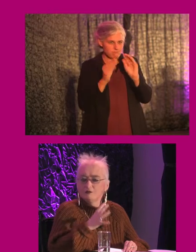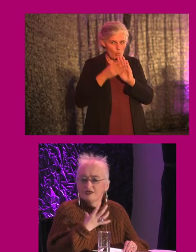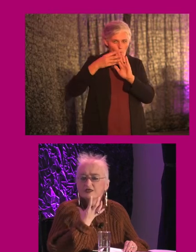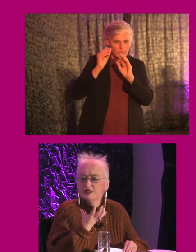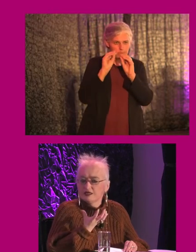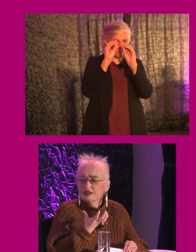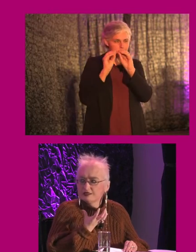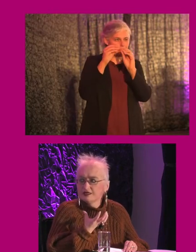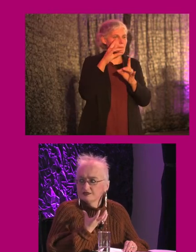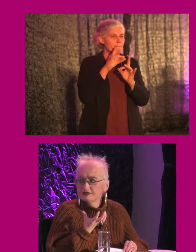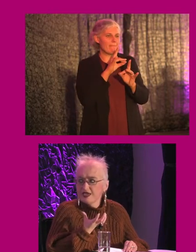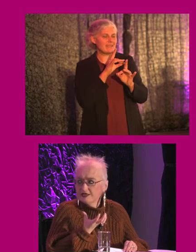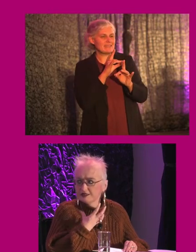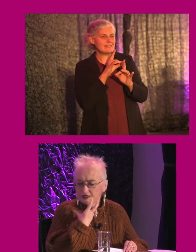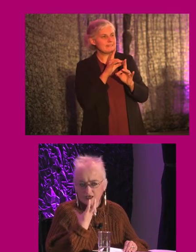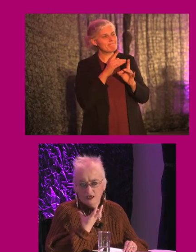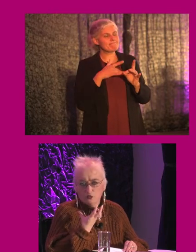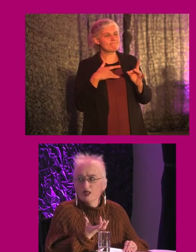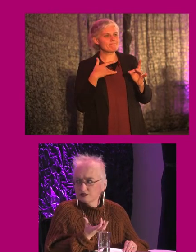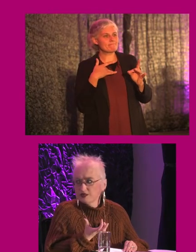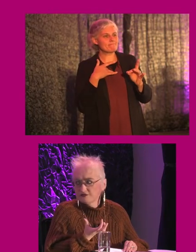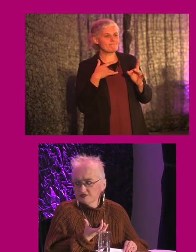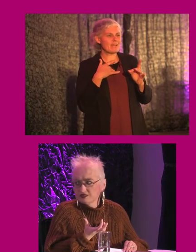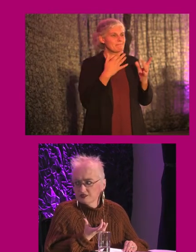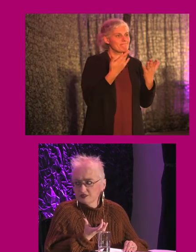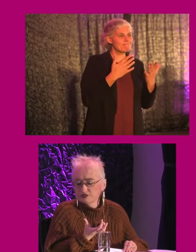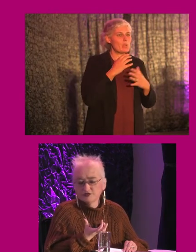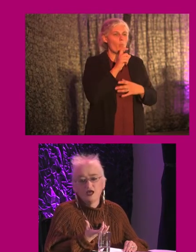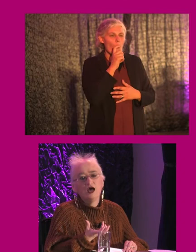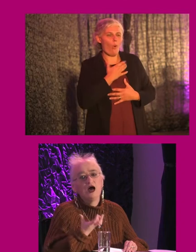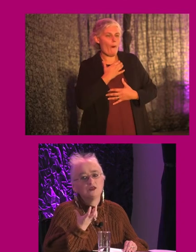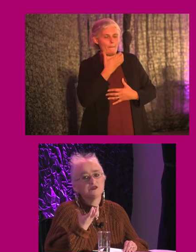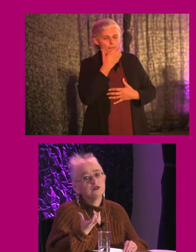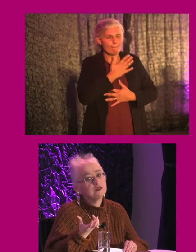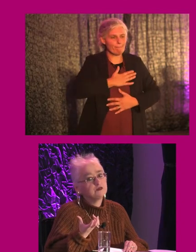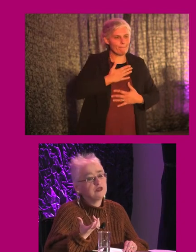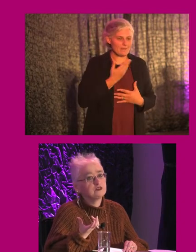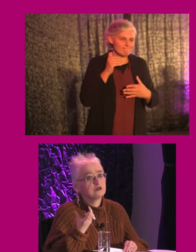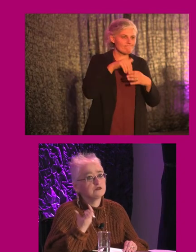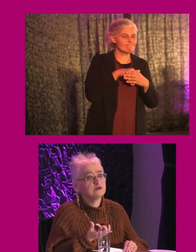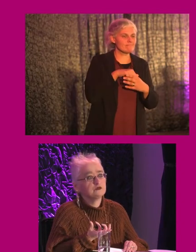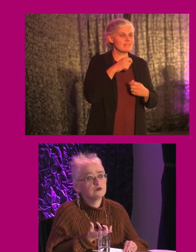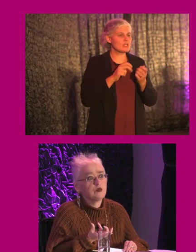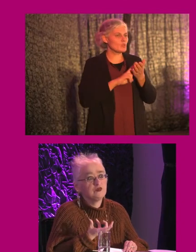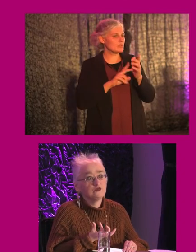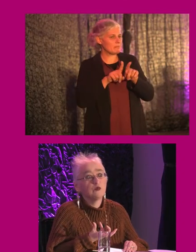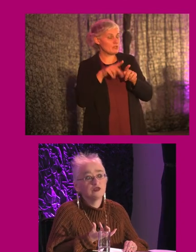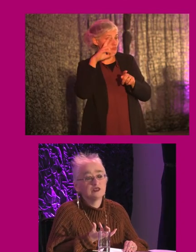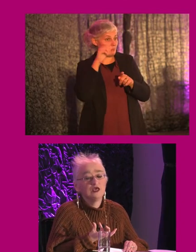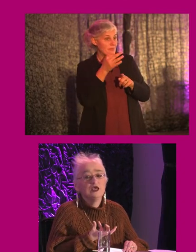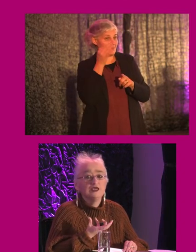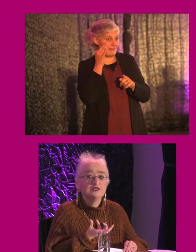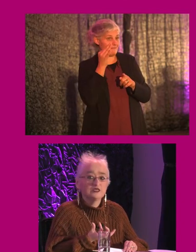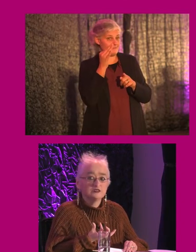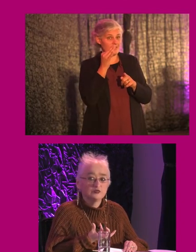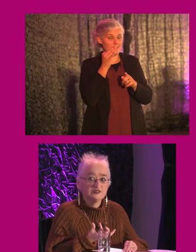making it a welcoming facility to use. And just the other thing to mention, because remember, if you are putting it